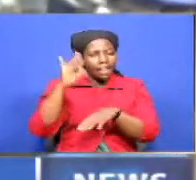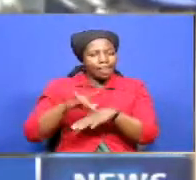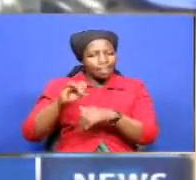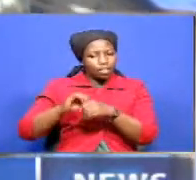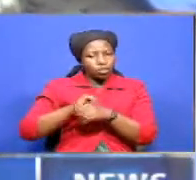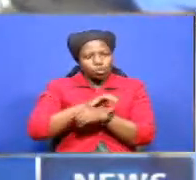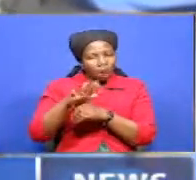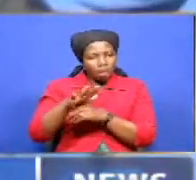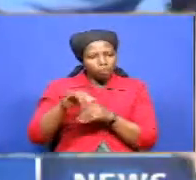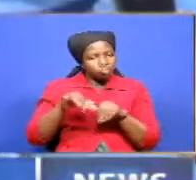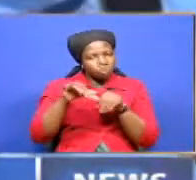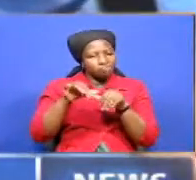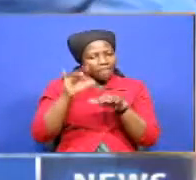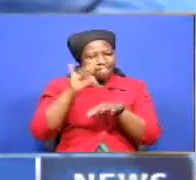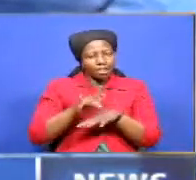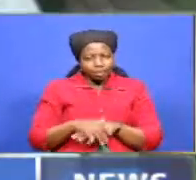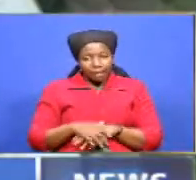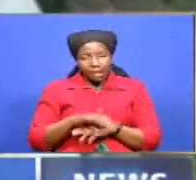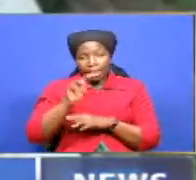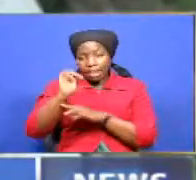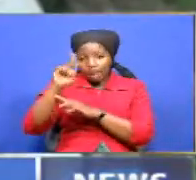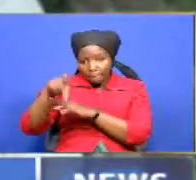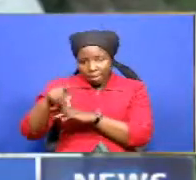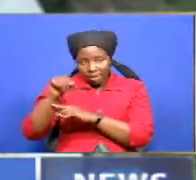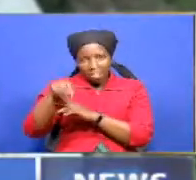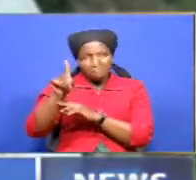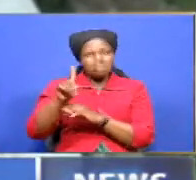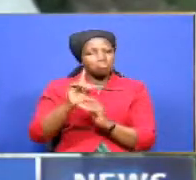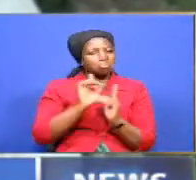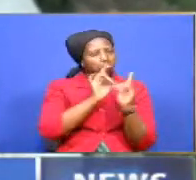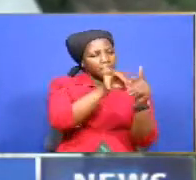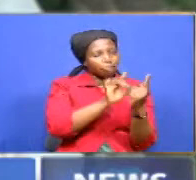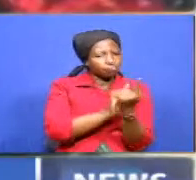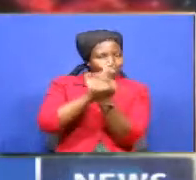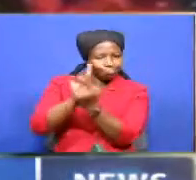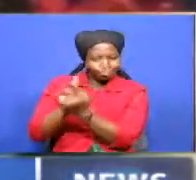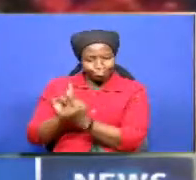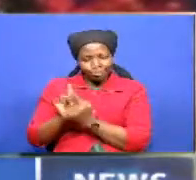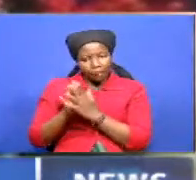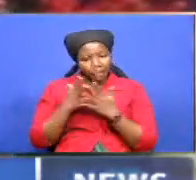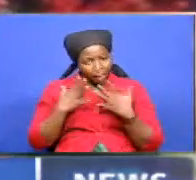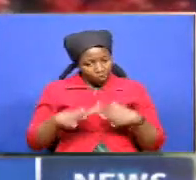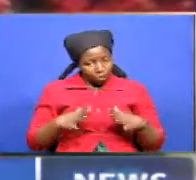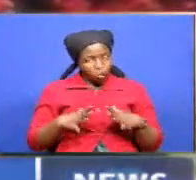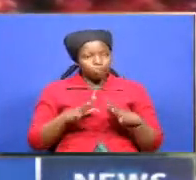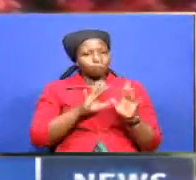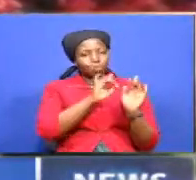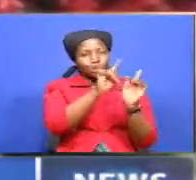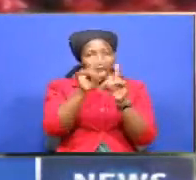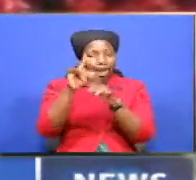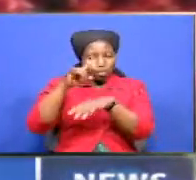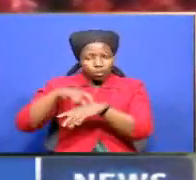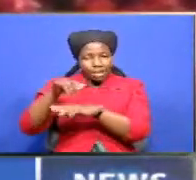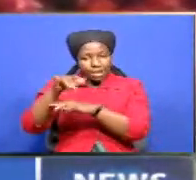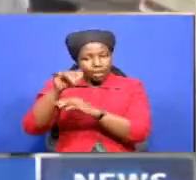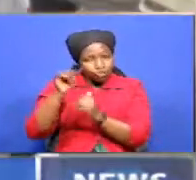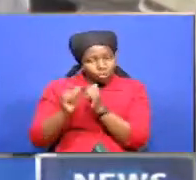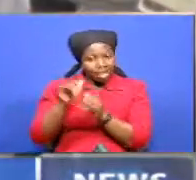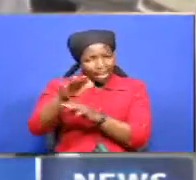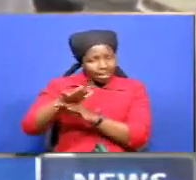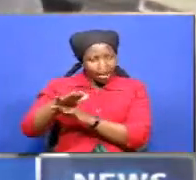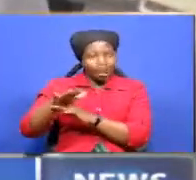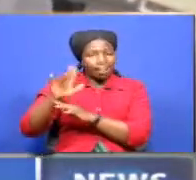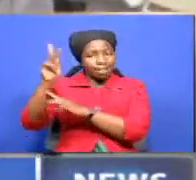pandemic bides. The MP was on a Meet the People Tour during which areas along the Kenya-Somalian border